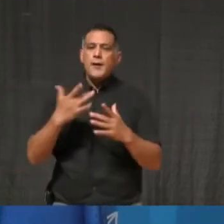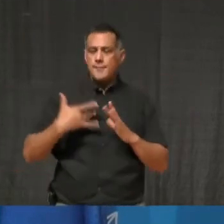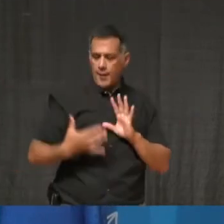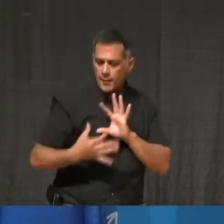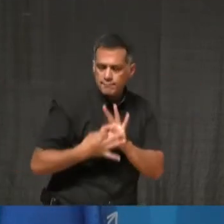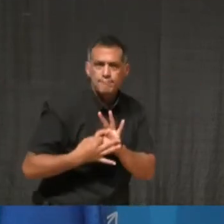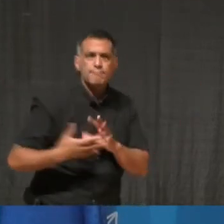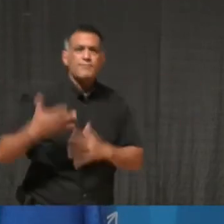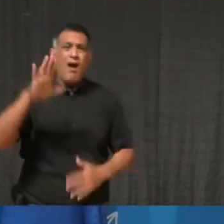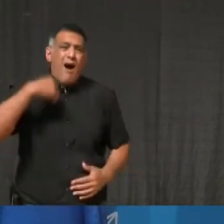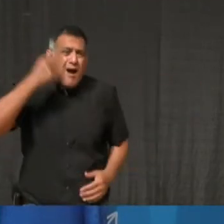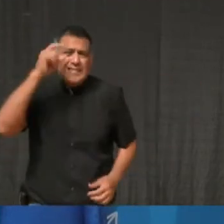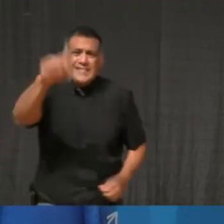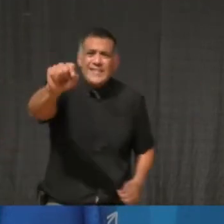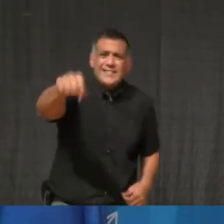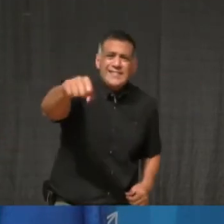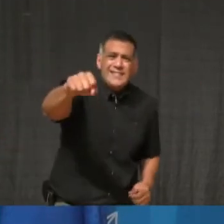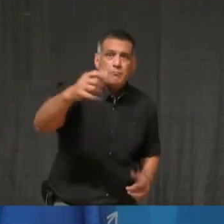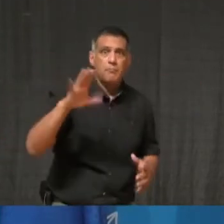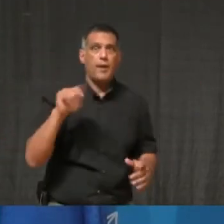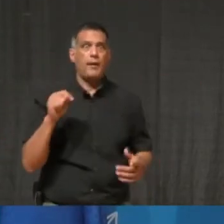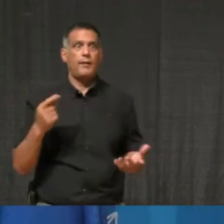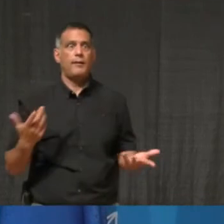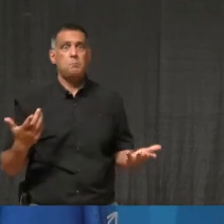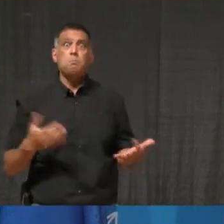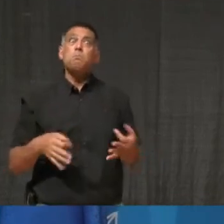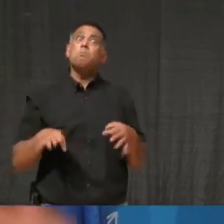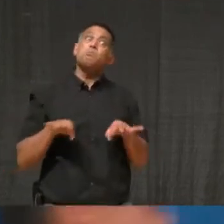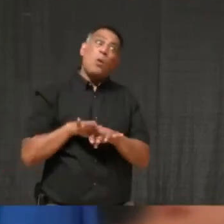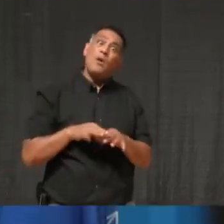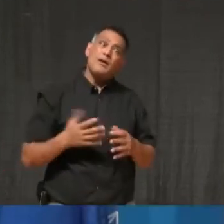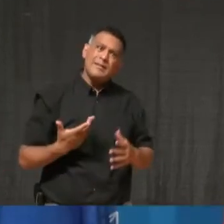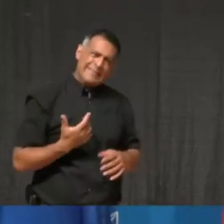that really all of us are very much in this together. Thank you for the question.